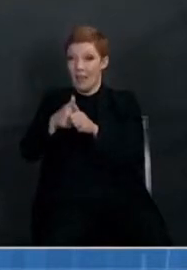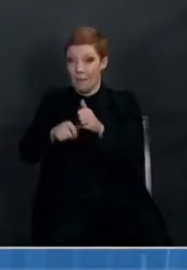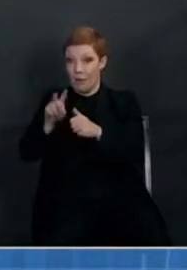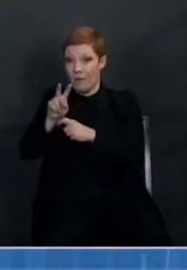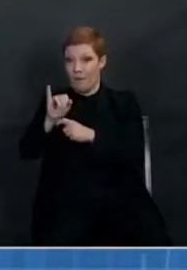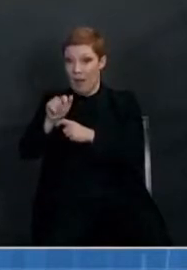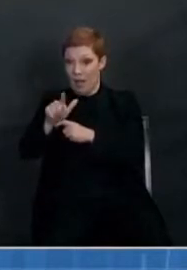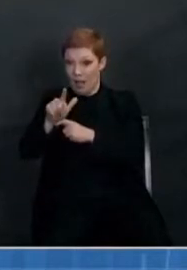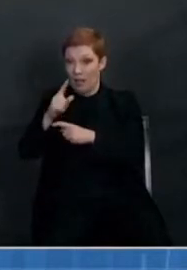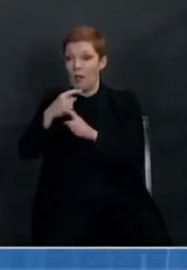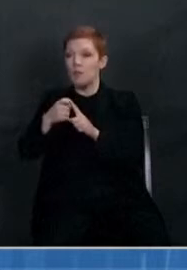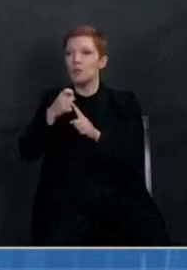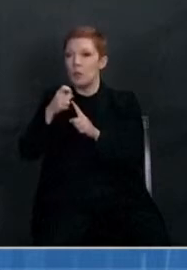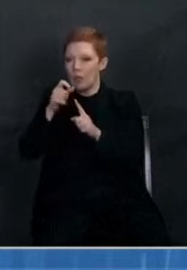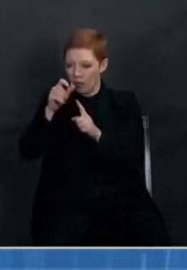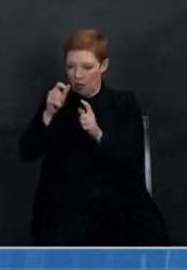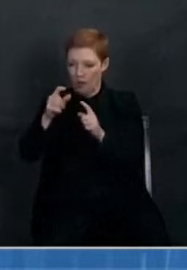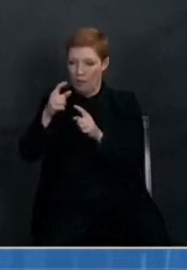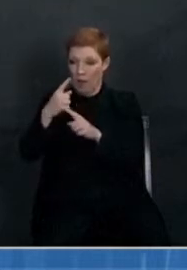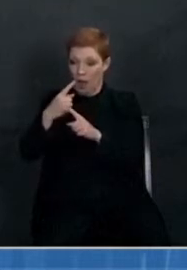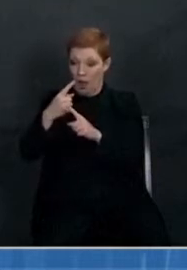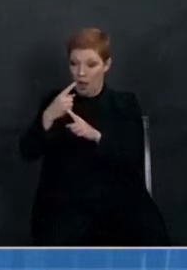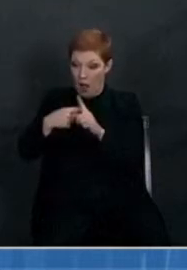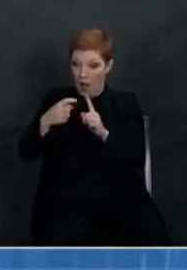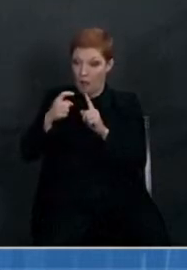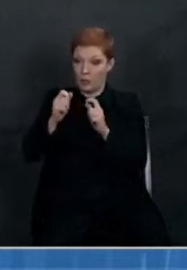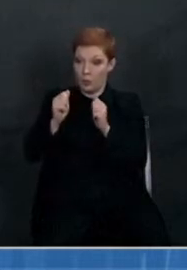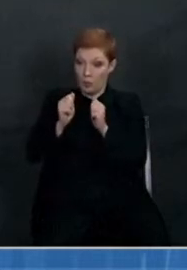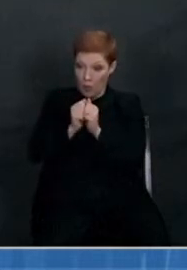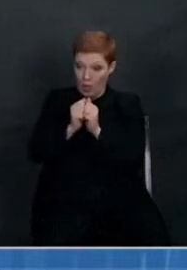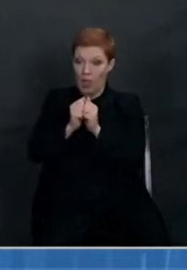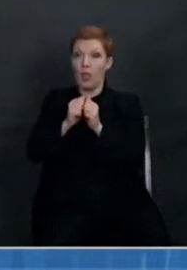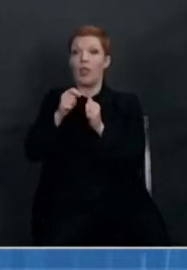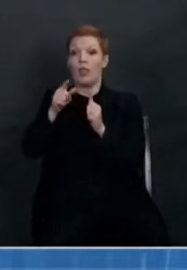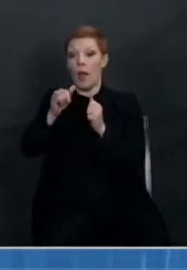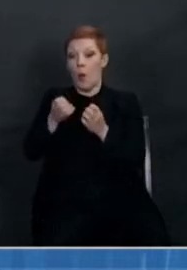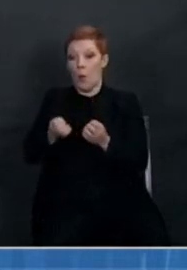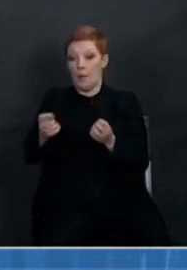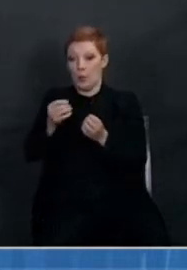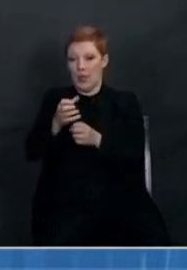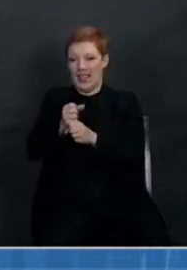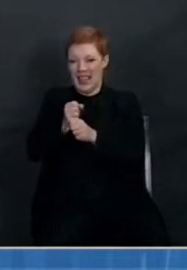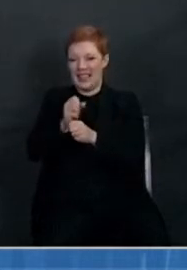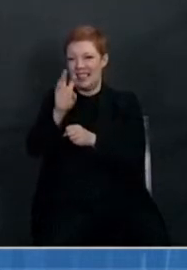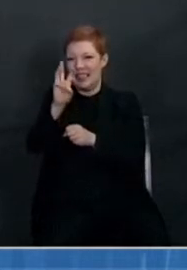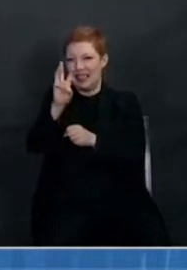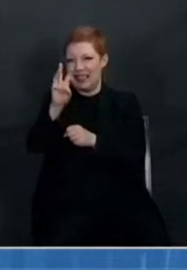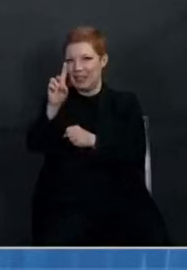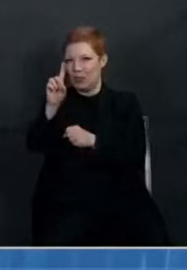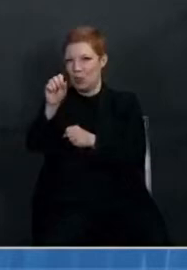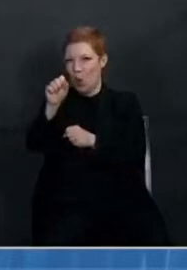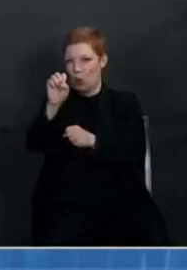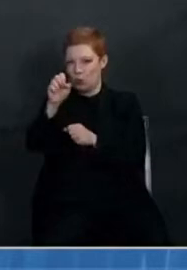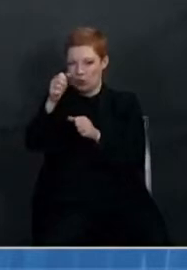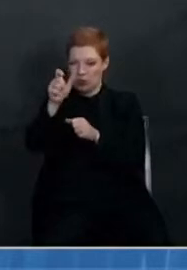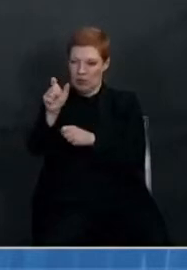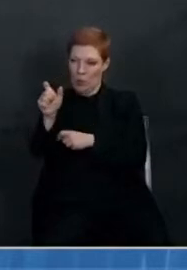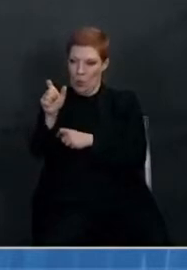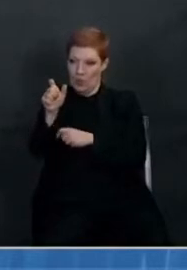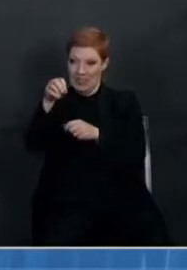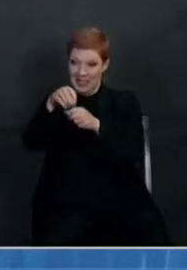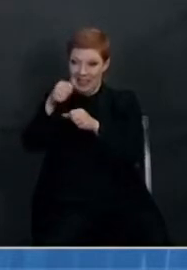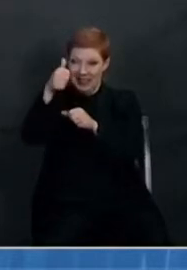come with the equipment to get six doses out of a vial. To further clarify this, approximately 80%